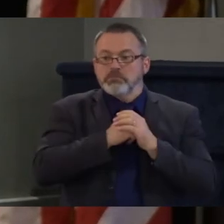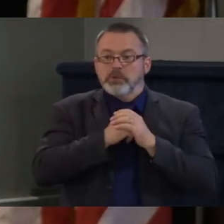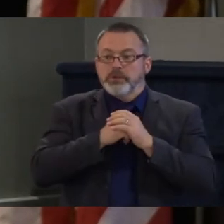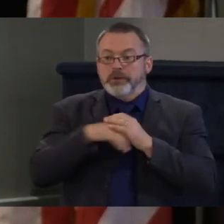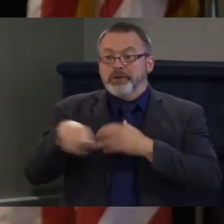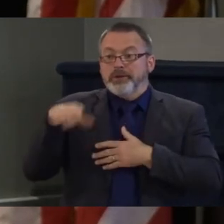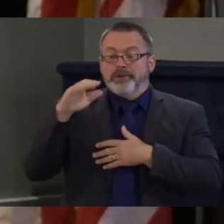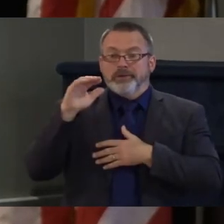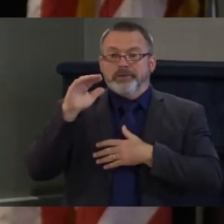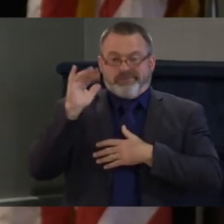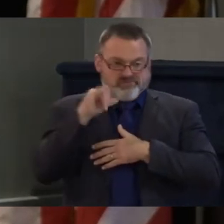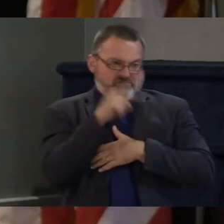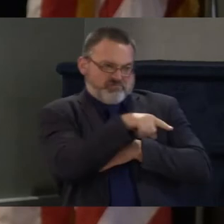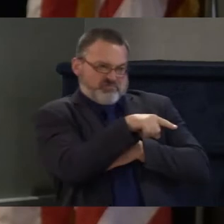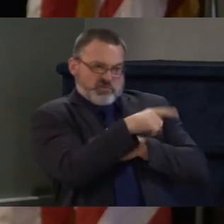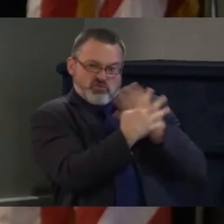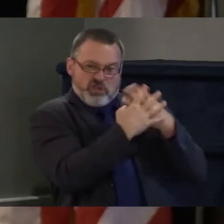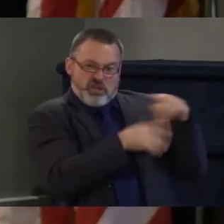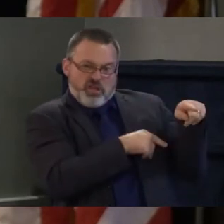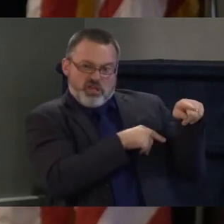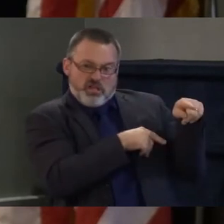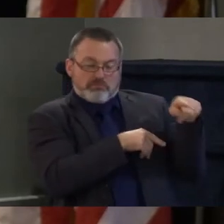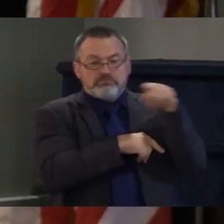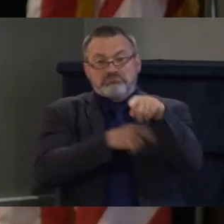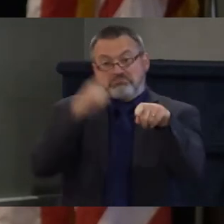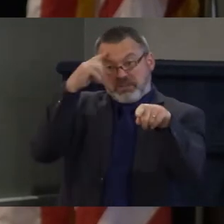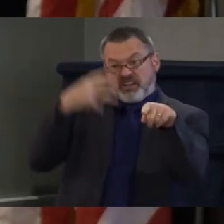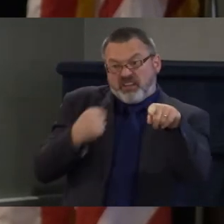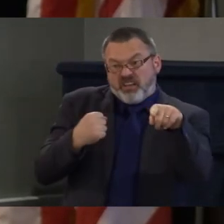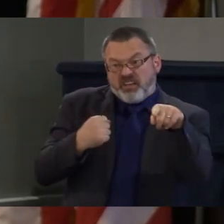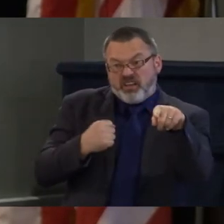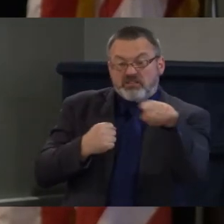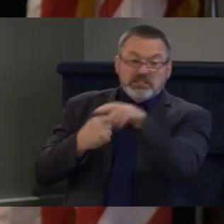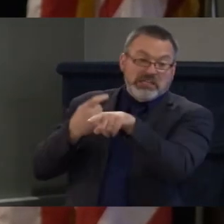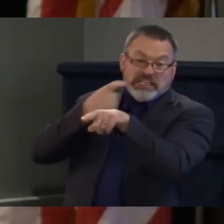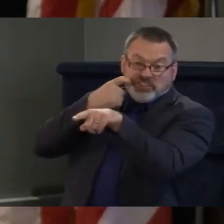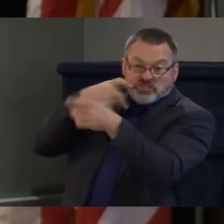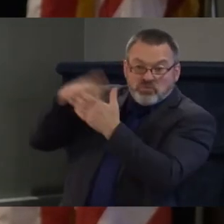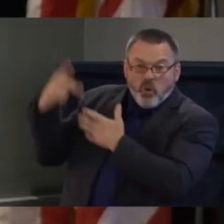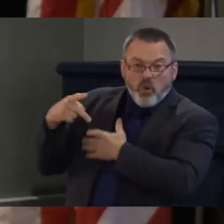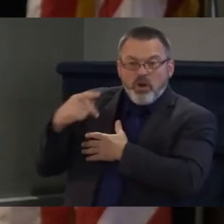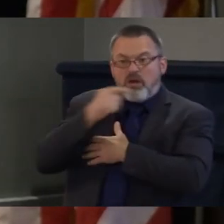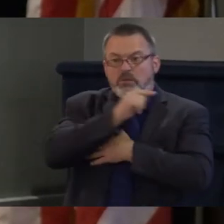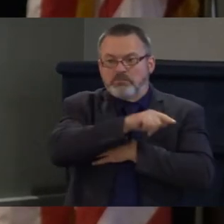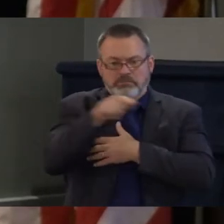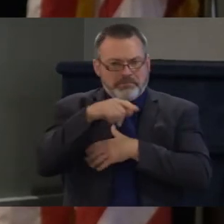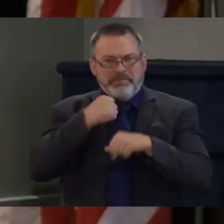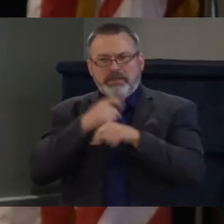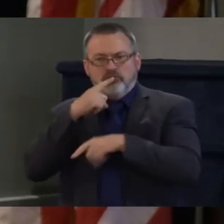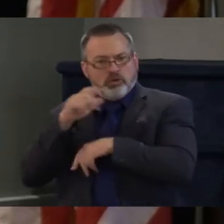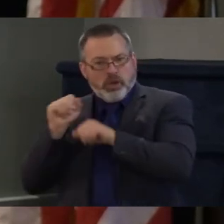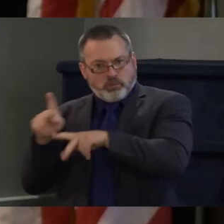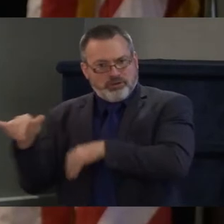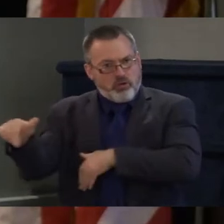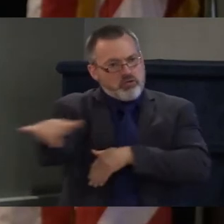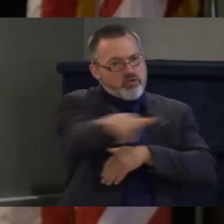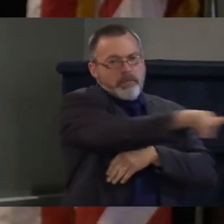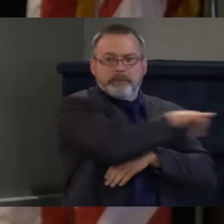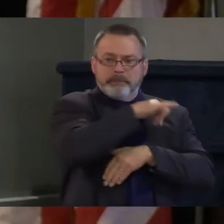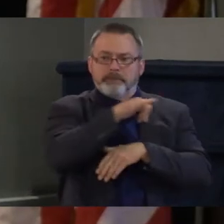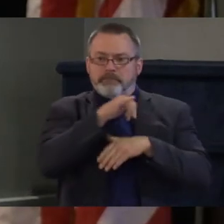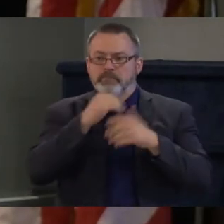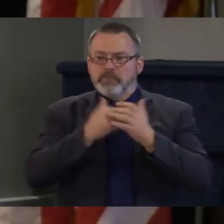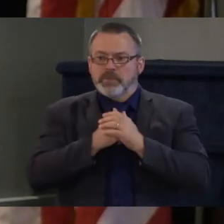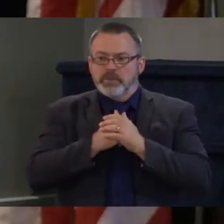or have you know mental health or uh drug addiction have the opportunity to have a second chance at a